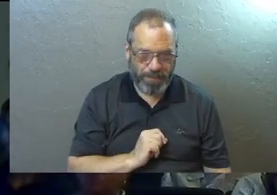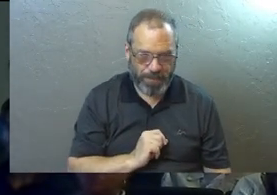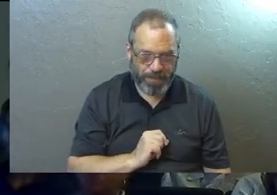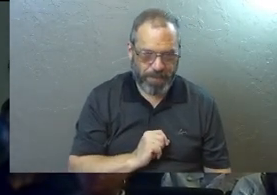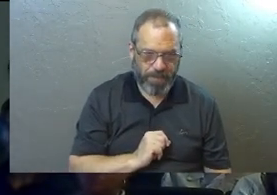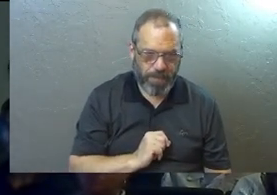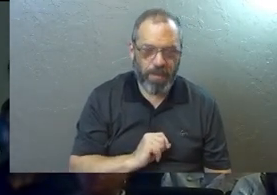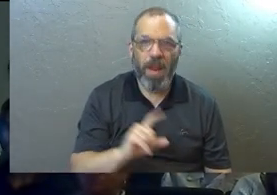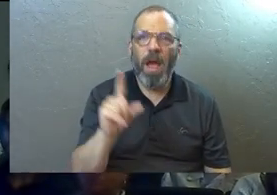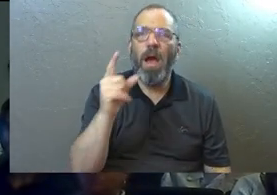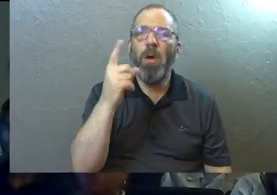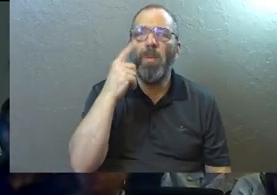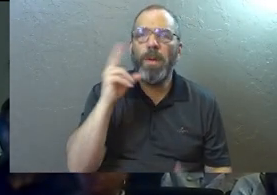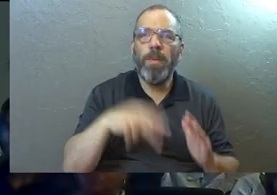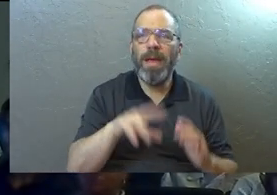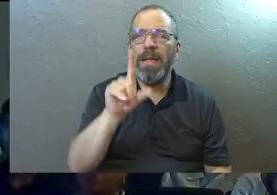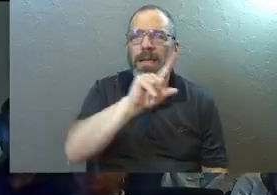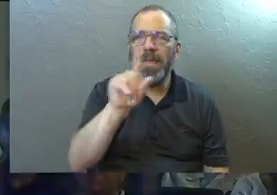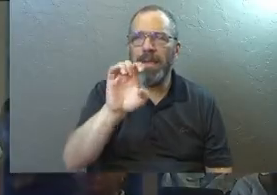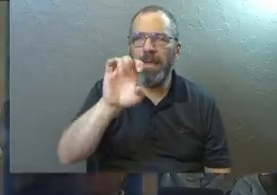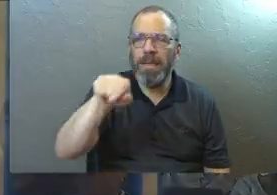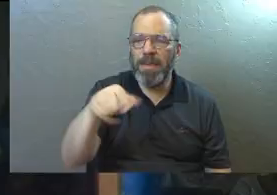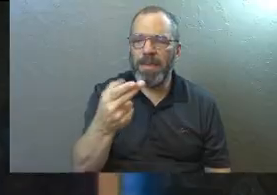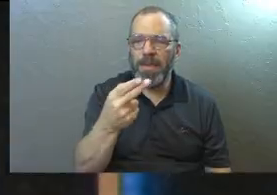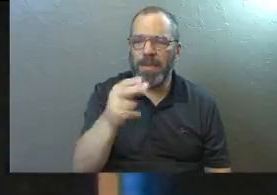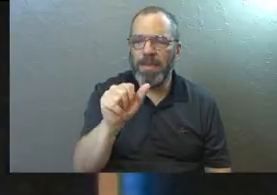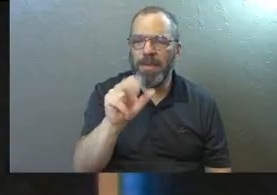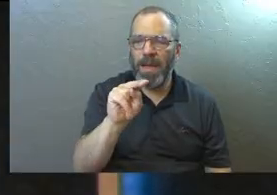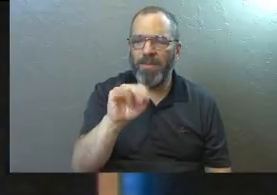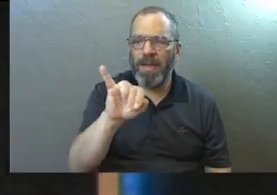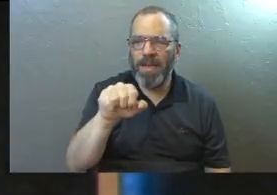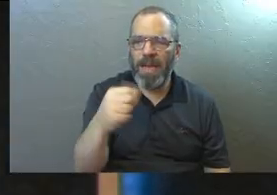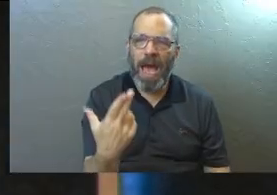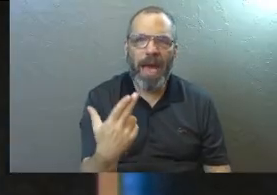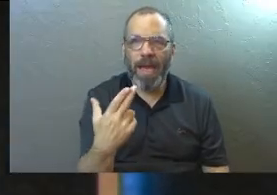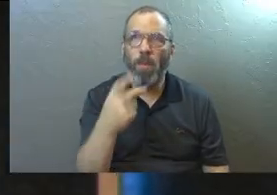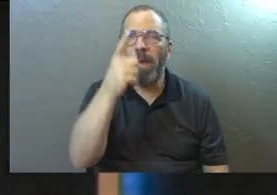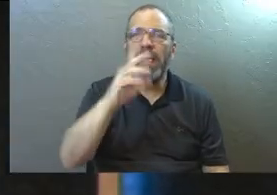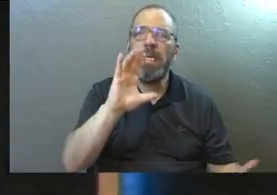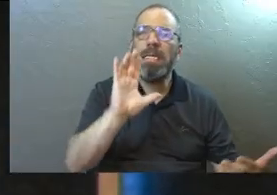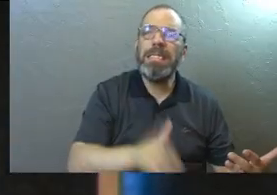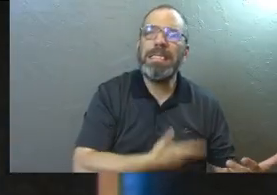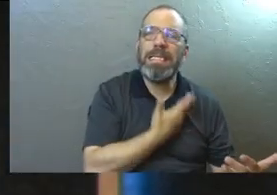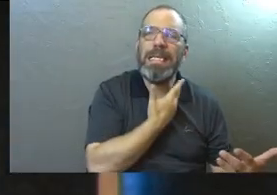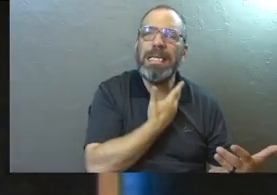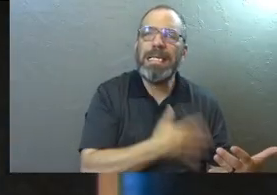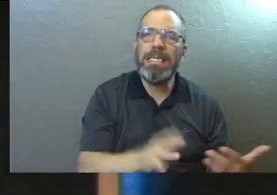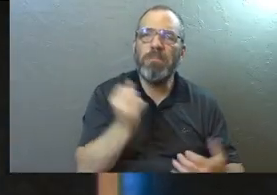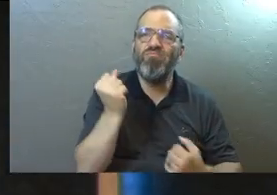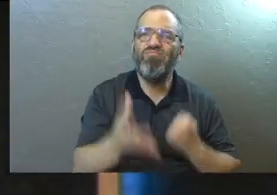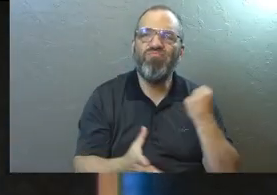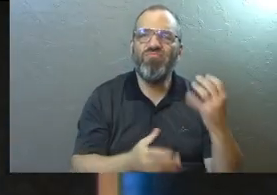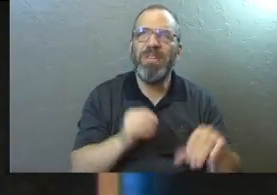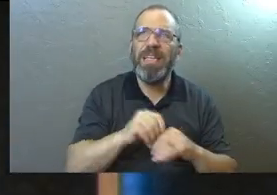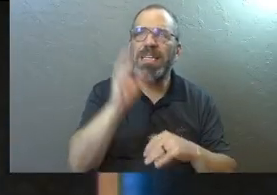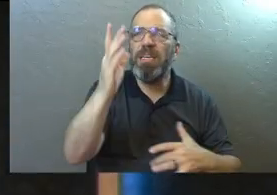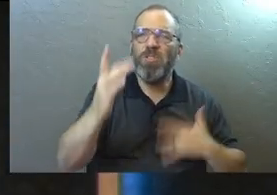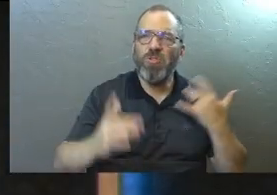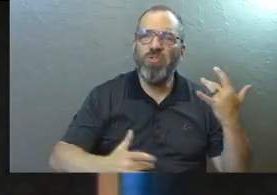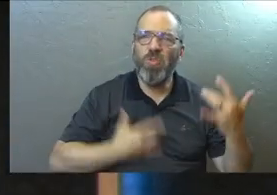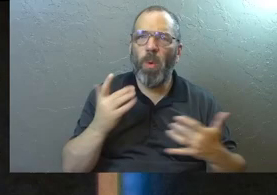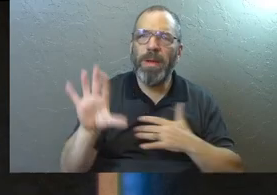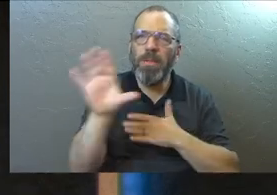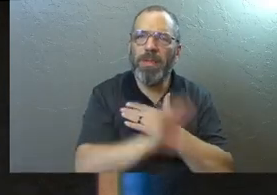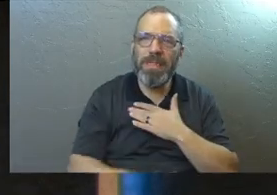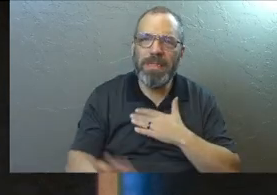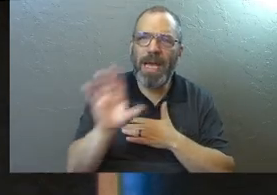We looked at Zephaniah where God sings songs over us in his joy and his protection over